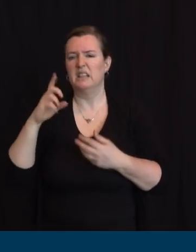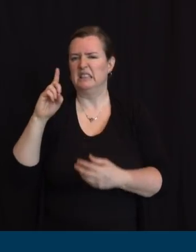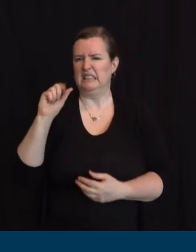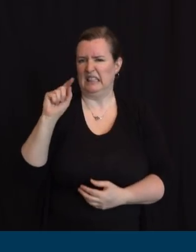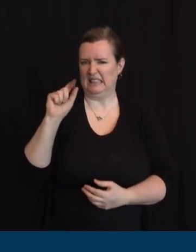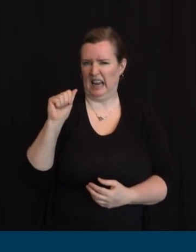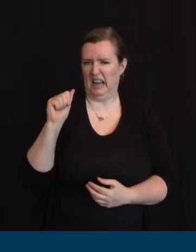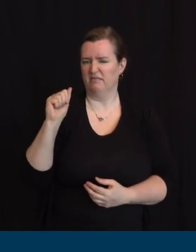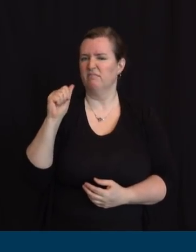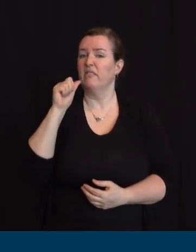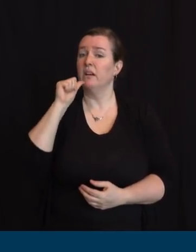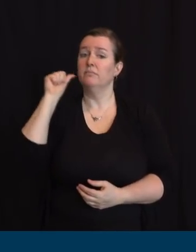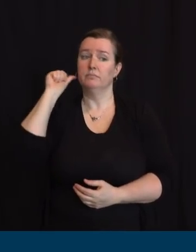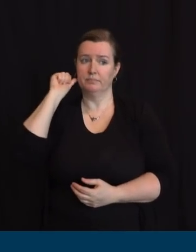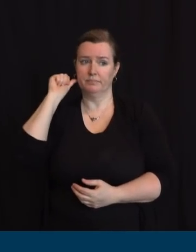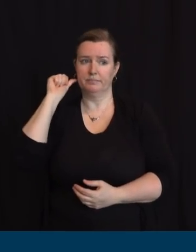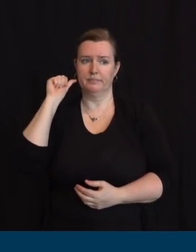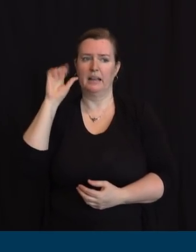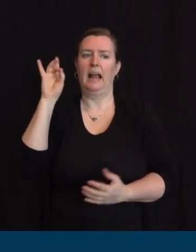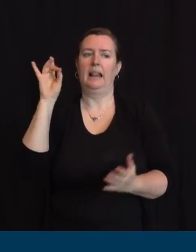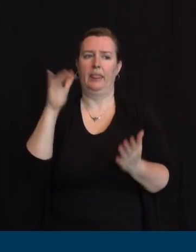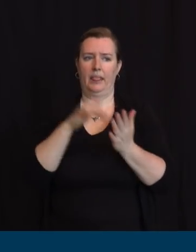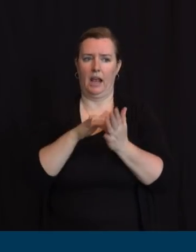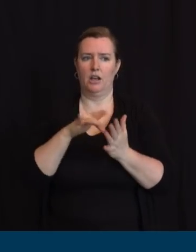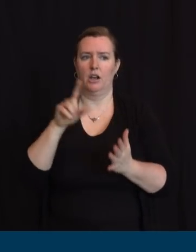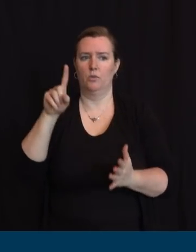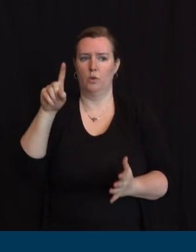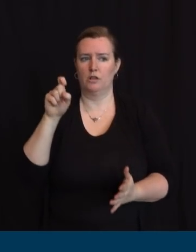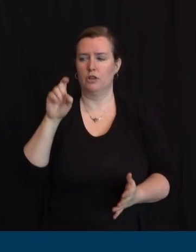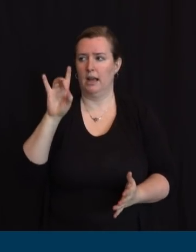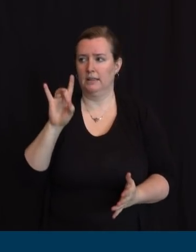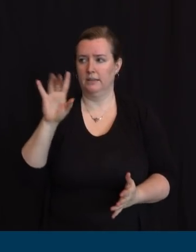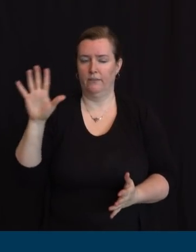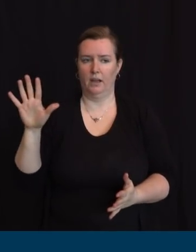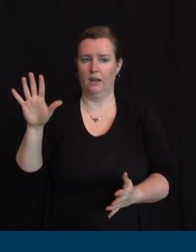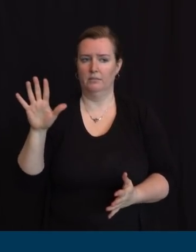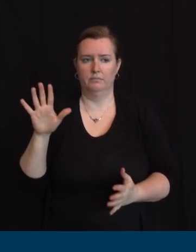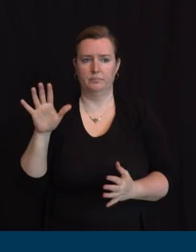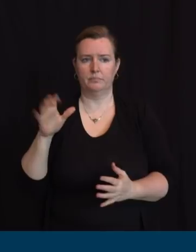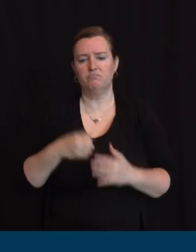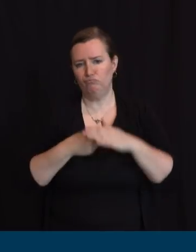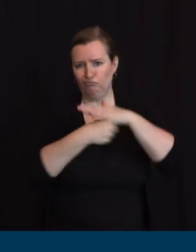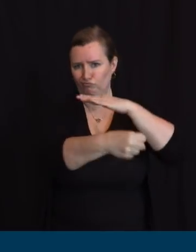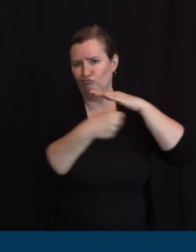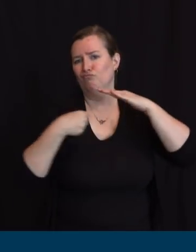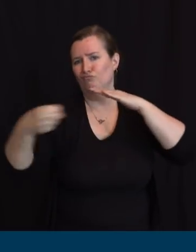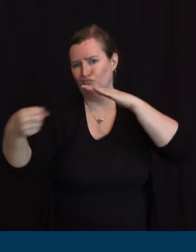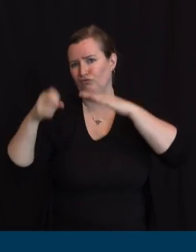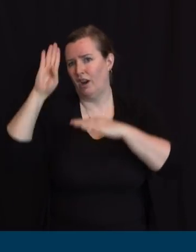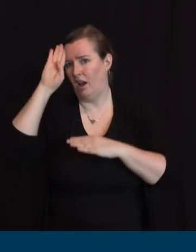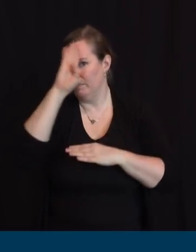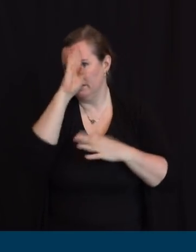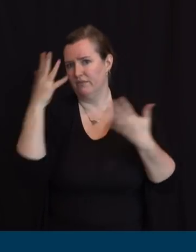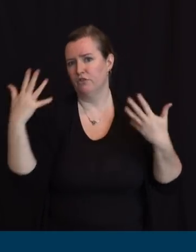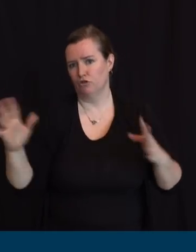,185 hospitalizations of individuals that test positive for COVID